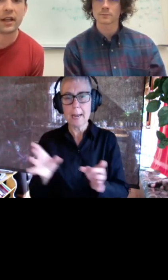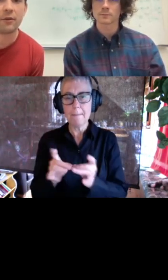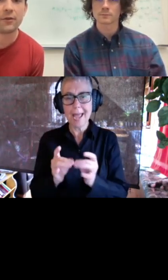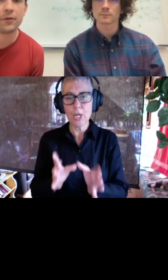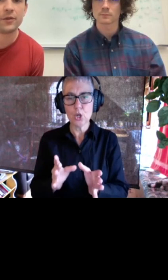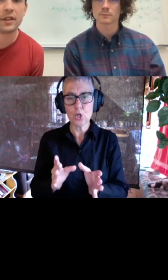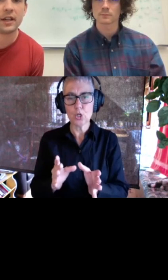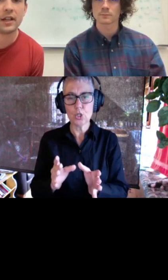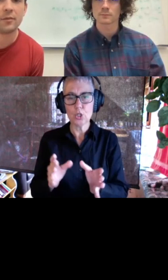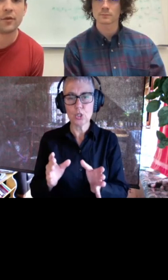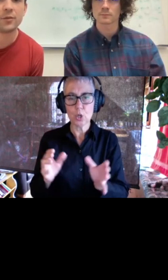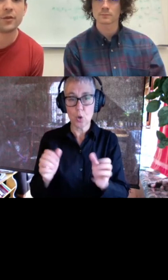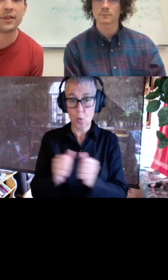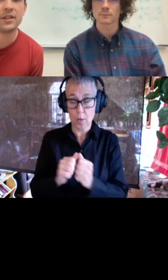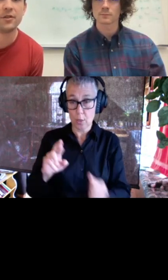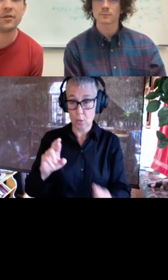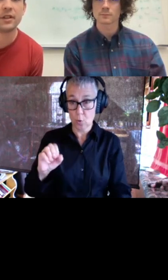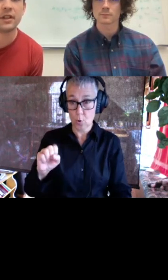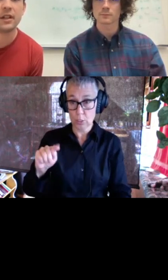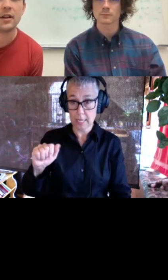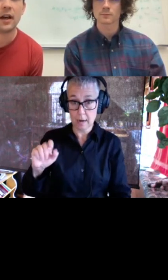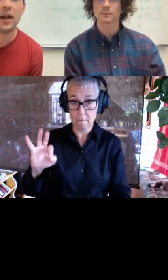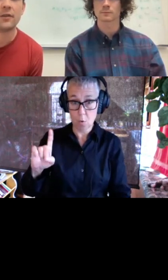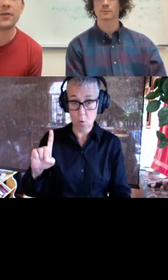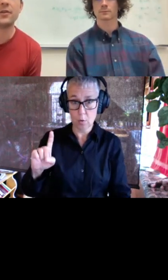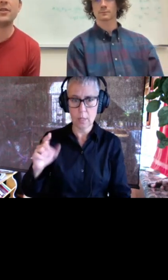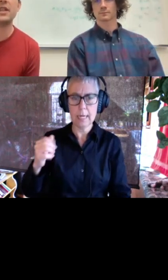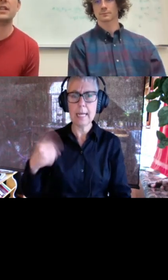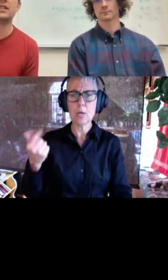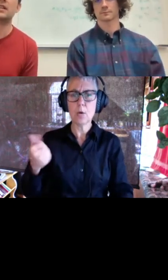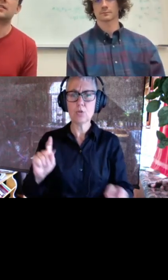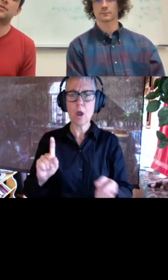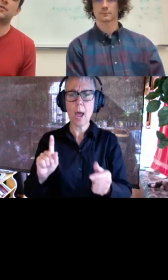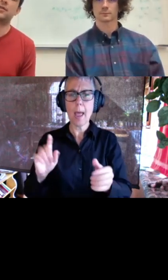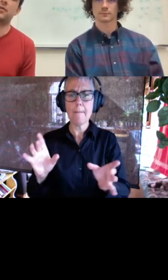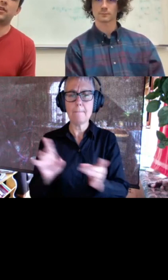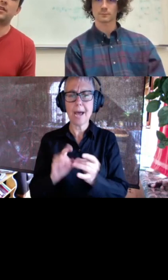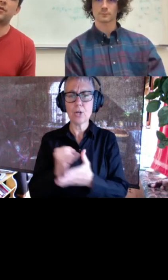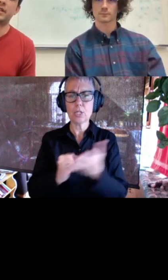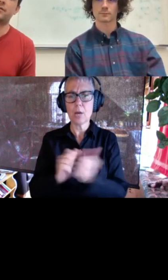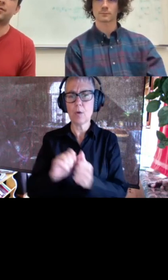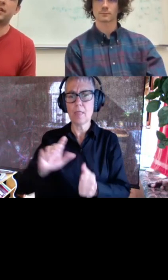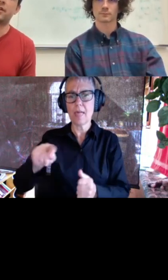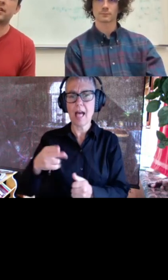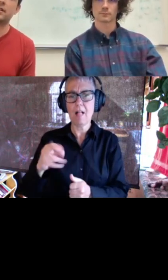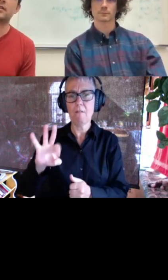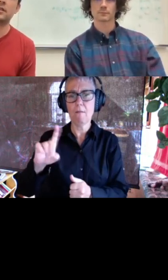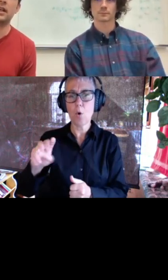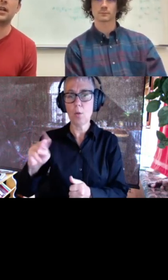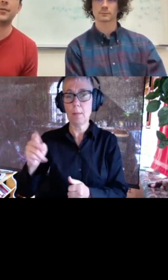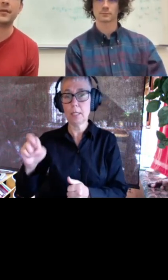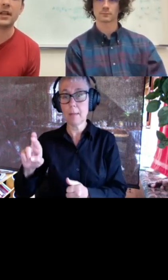design with alpha fold uh multimer v2 uh for the hallucinated designs those are all done with the rosetta fold network